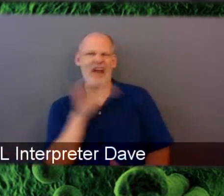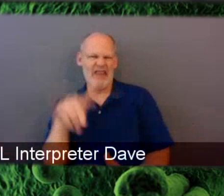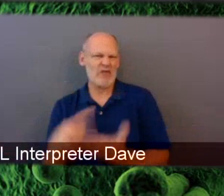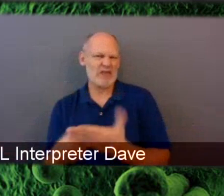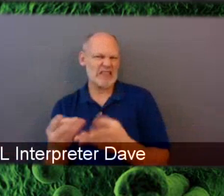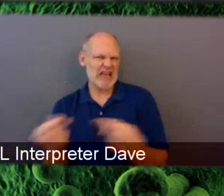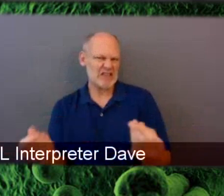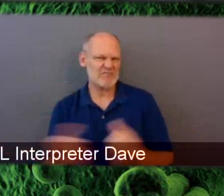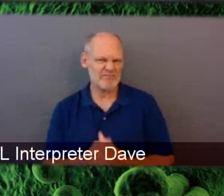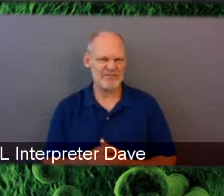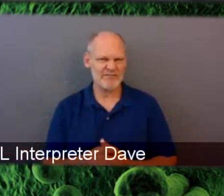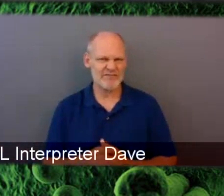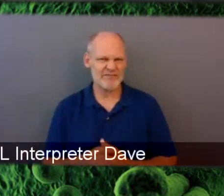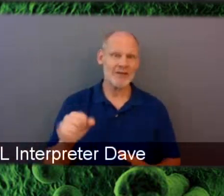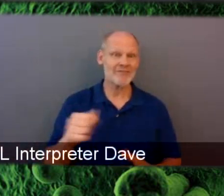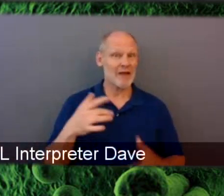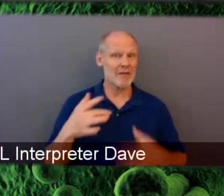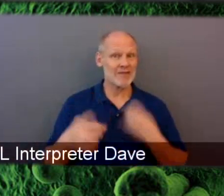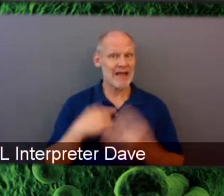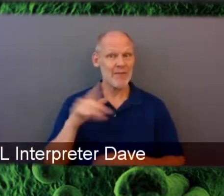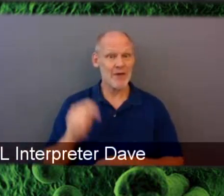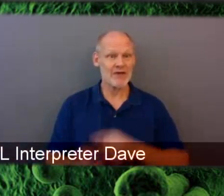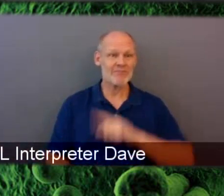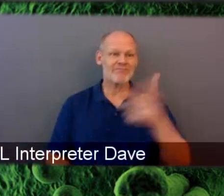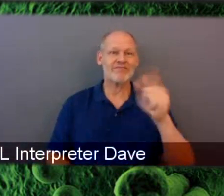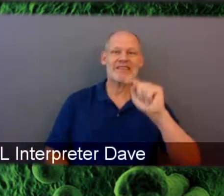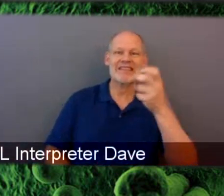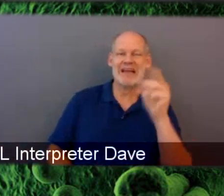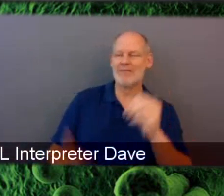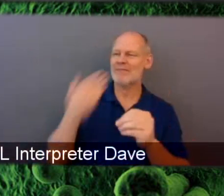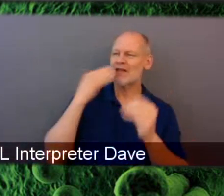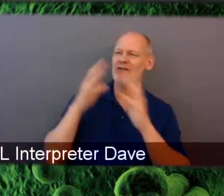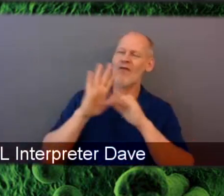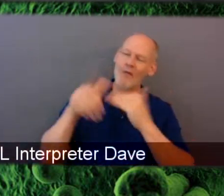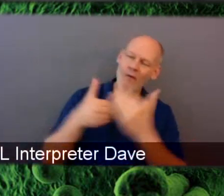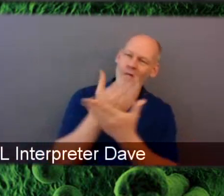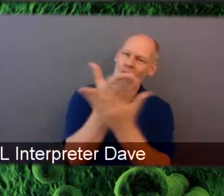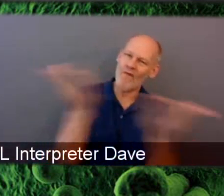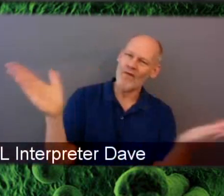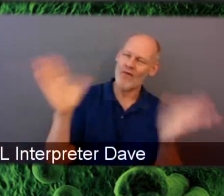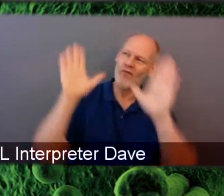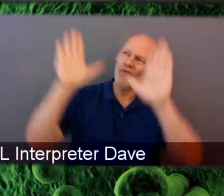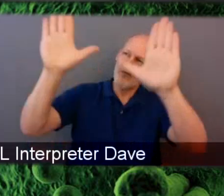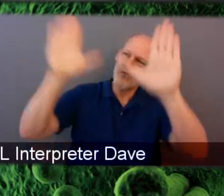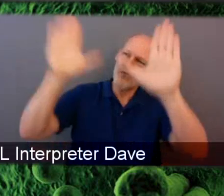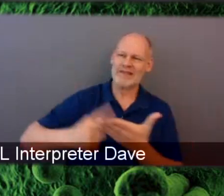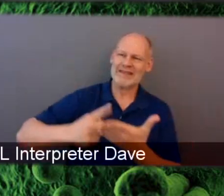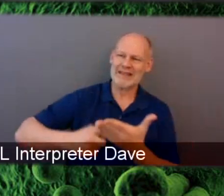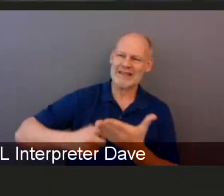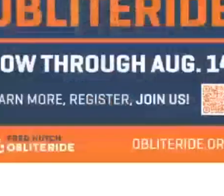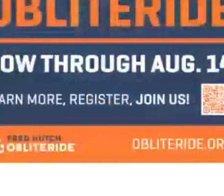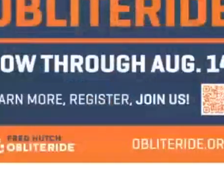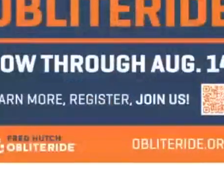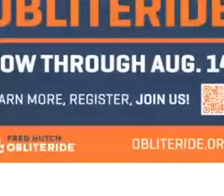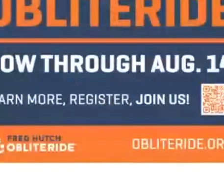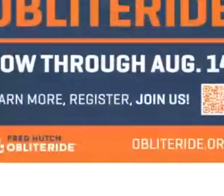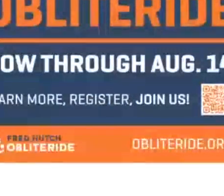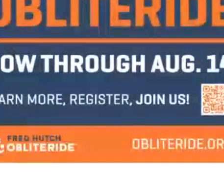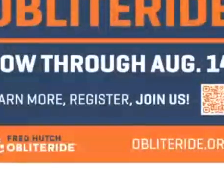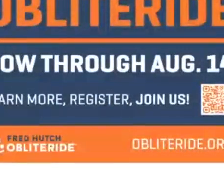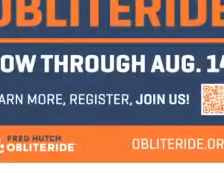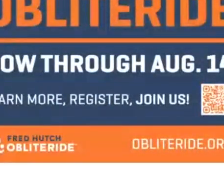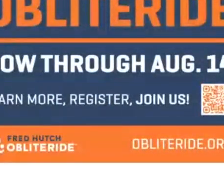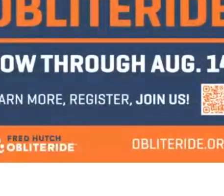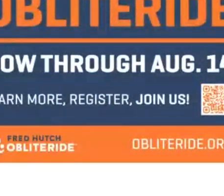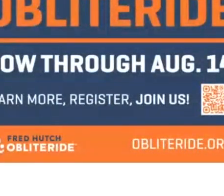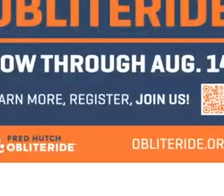able to talk about it here. Jay, thank you so much. And thank you to all of our panel. A fantastic discussion. You know, it's a good discussion when we don't even get to half the